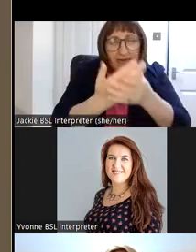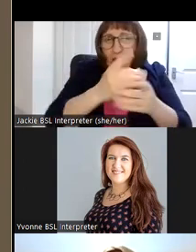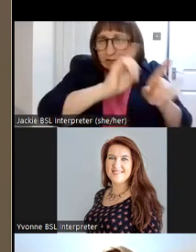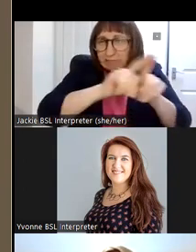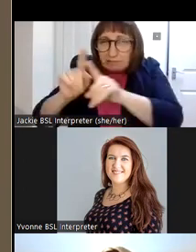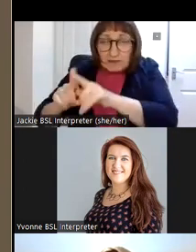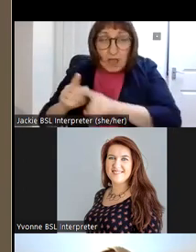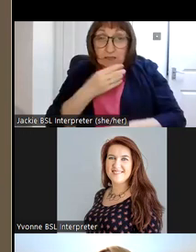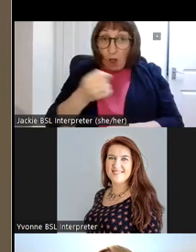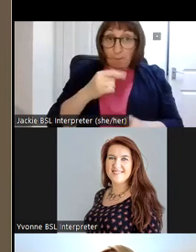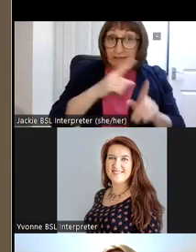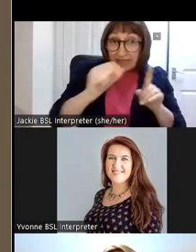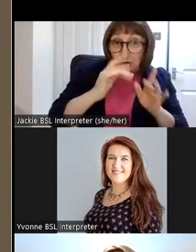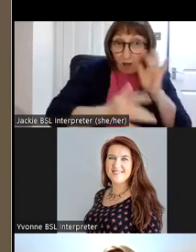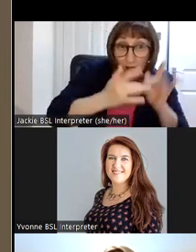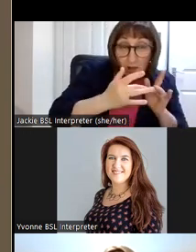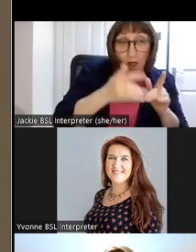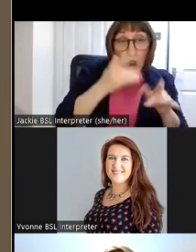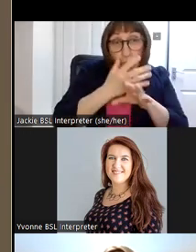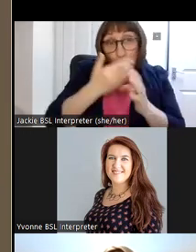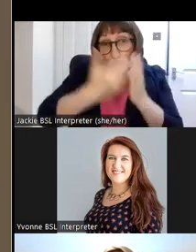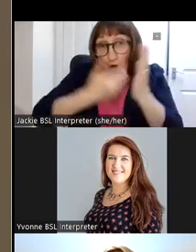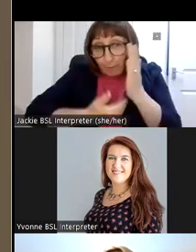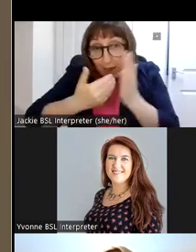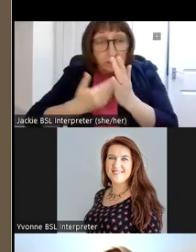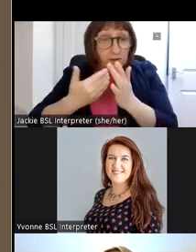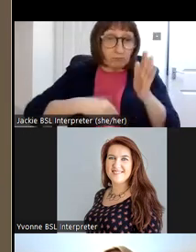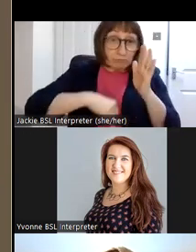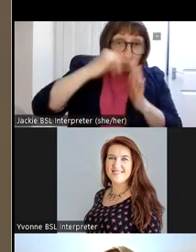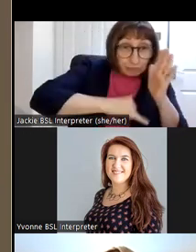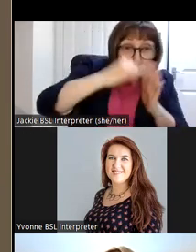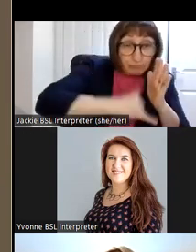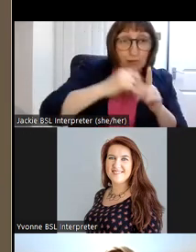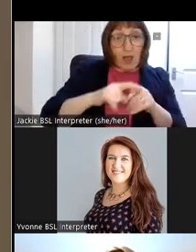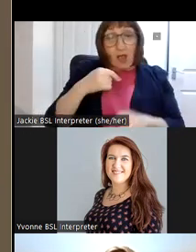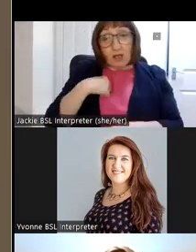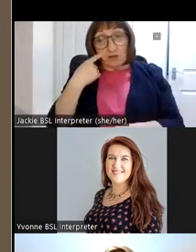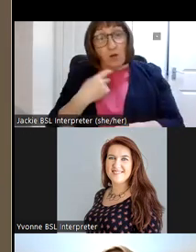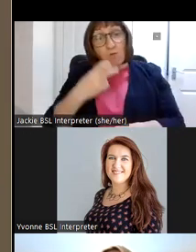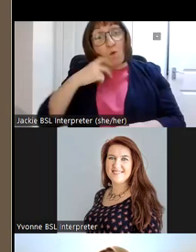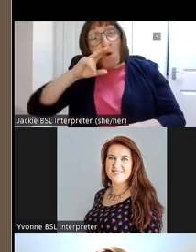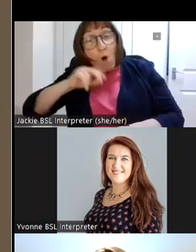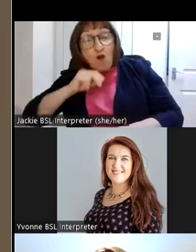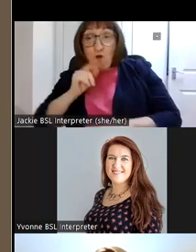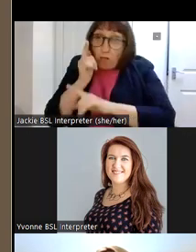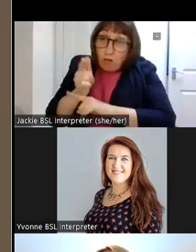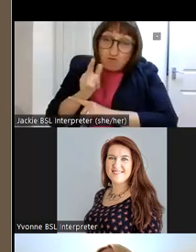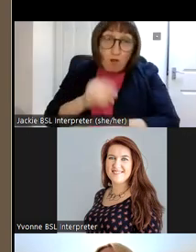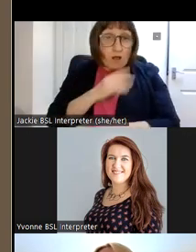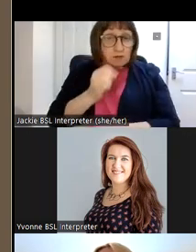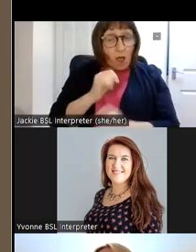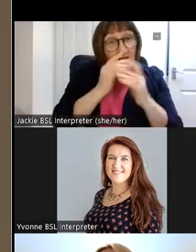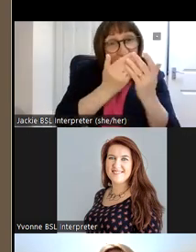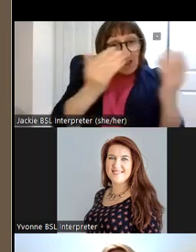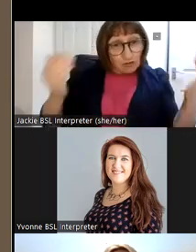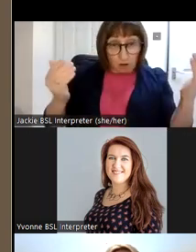are digitized and searchable documents and some are oral recordings some are visual and even